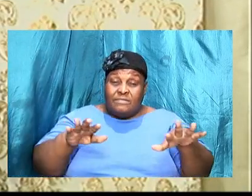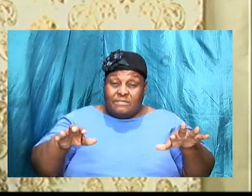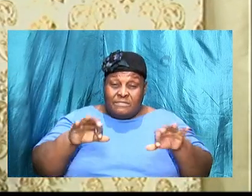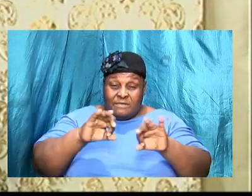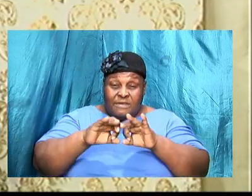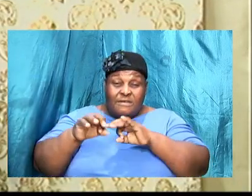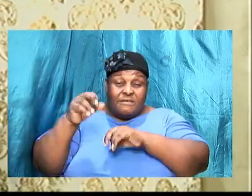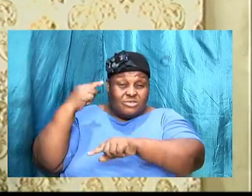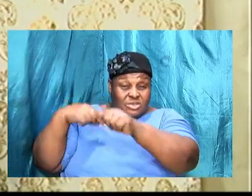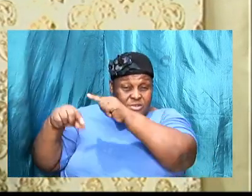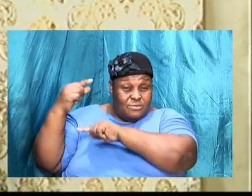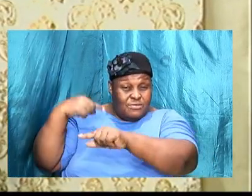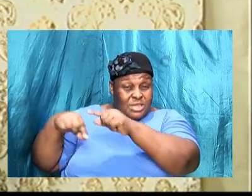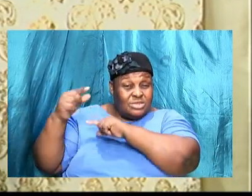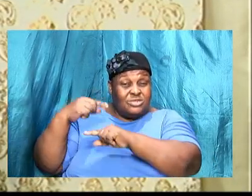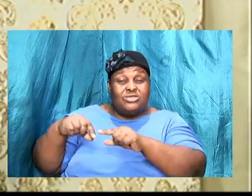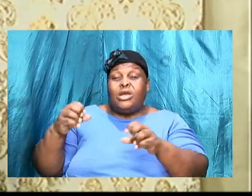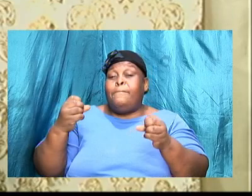sort of